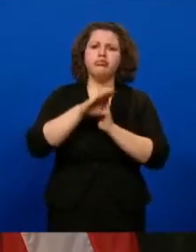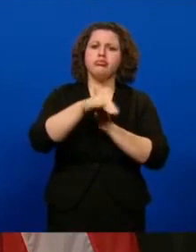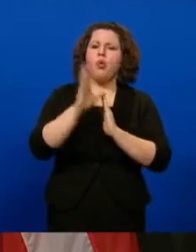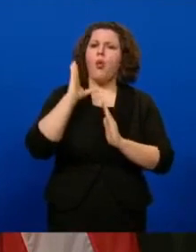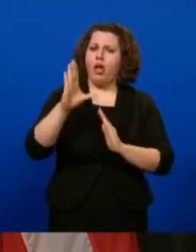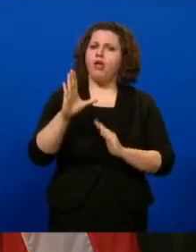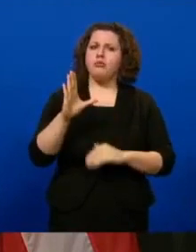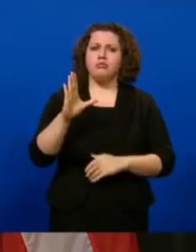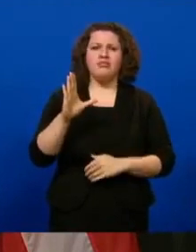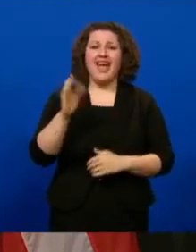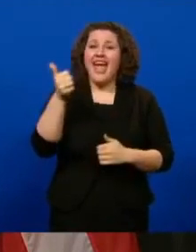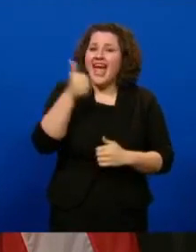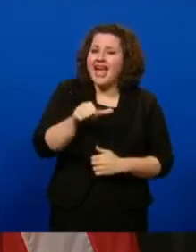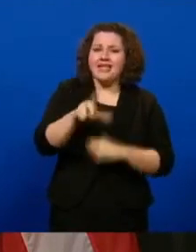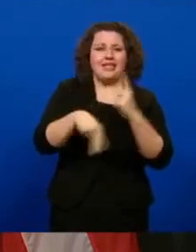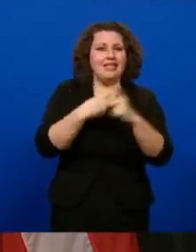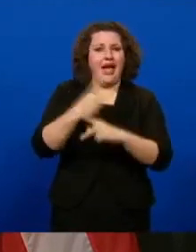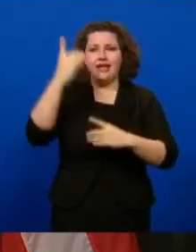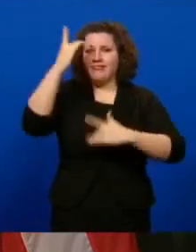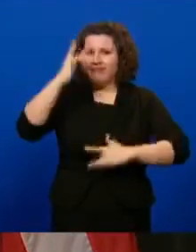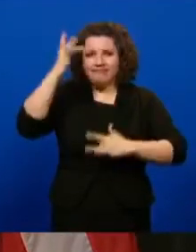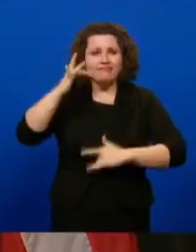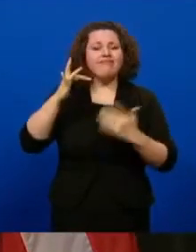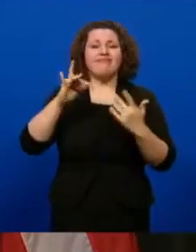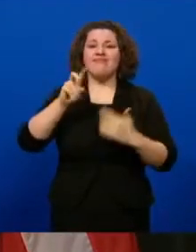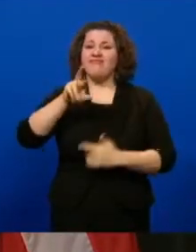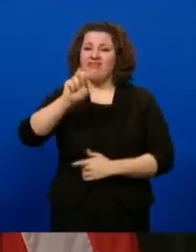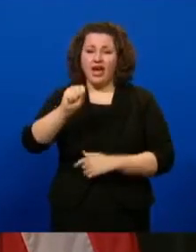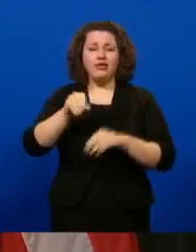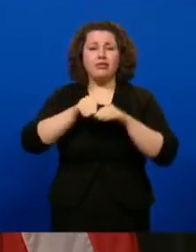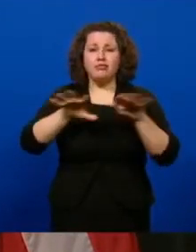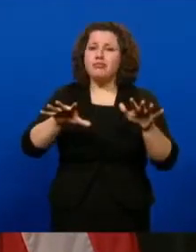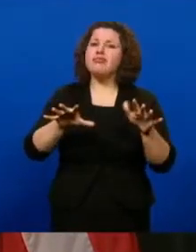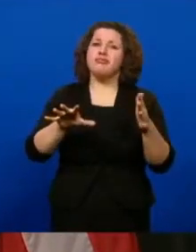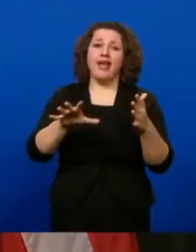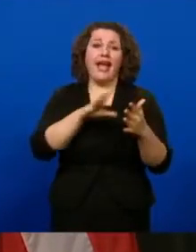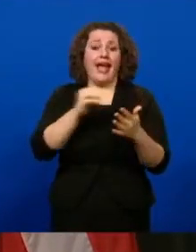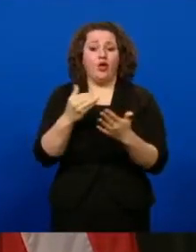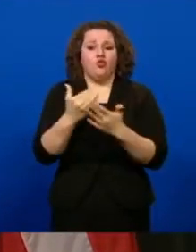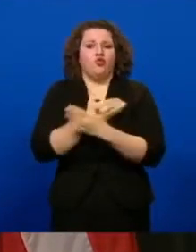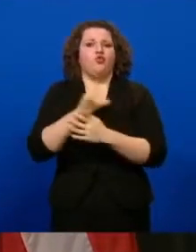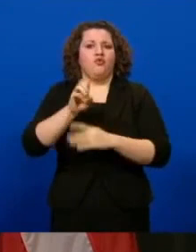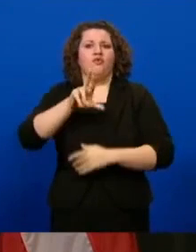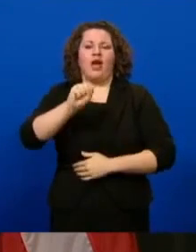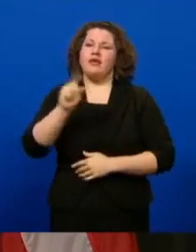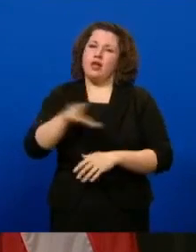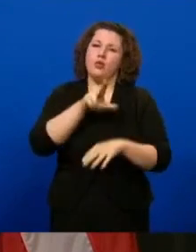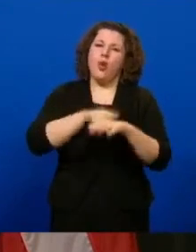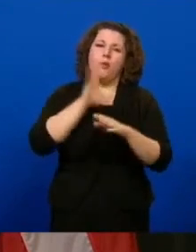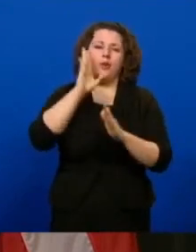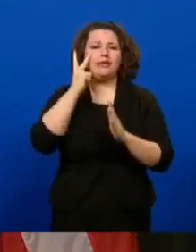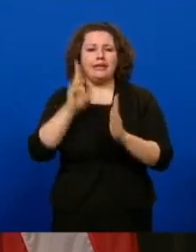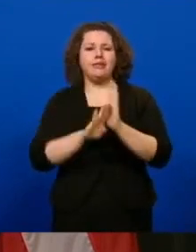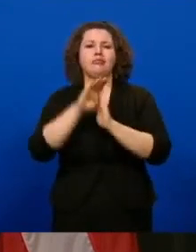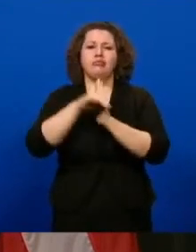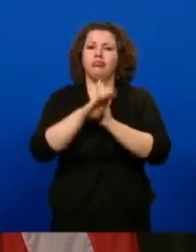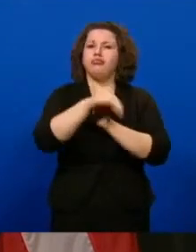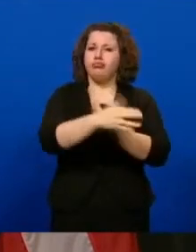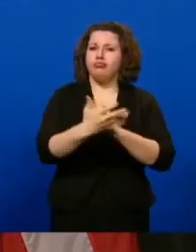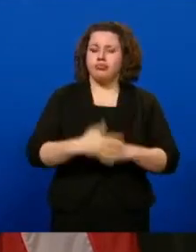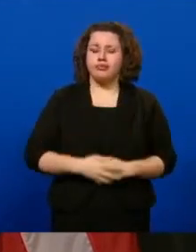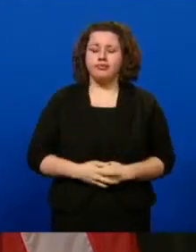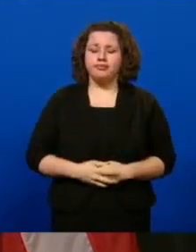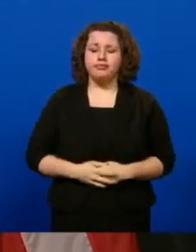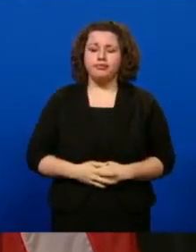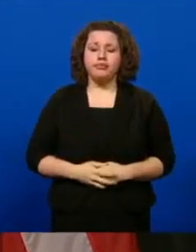and it's normal of any virus, but especially for a new virus that only a small percentage of the population is currently immune